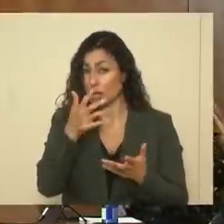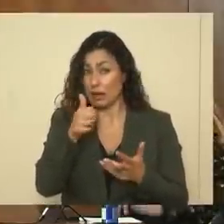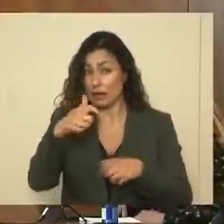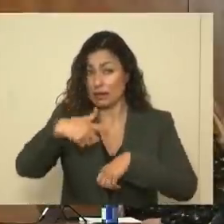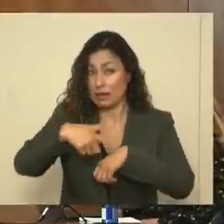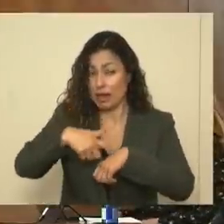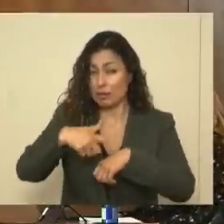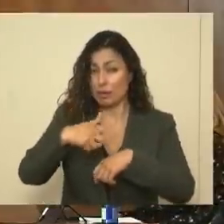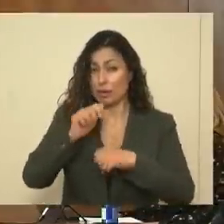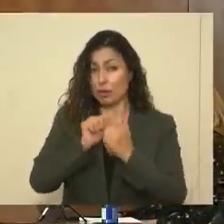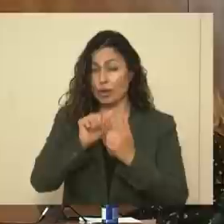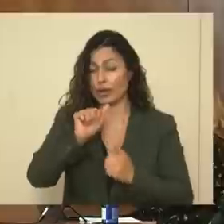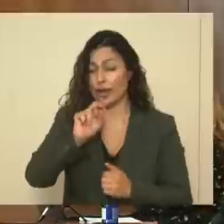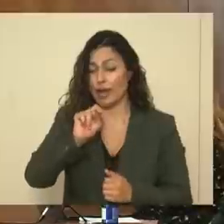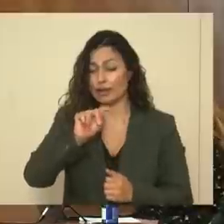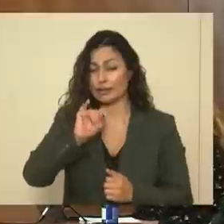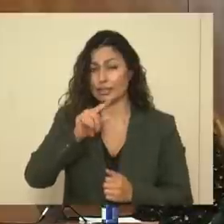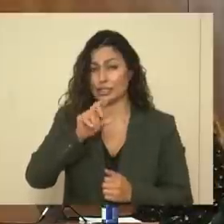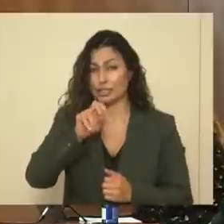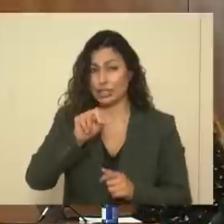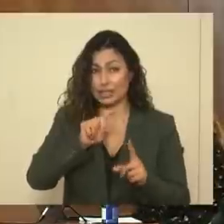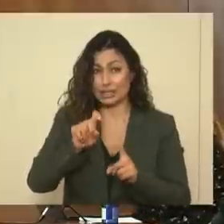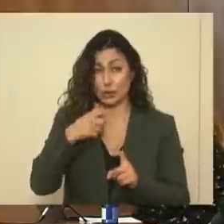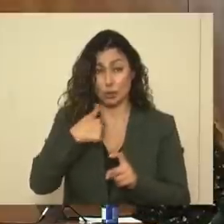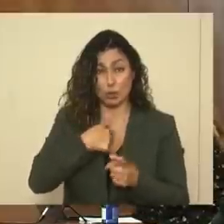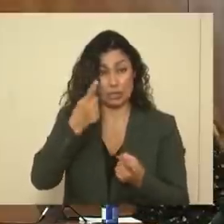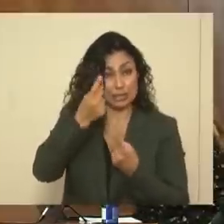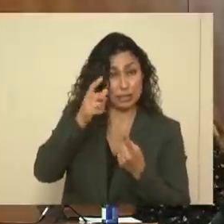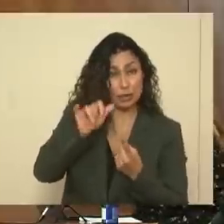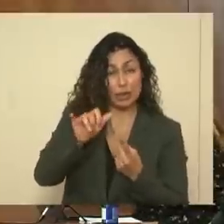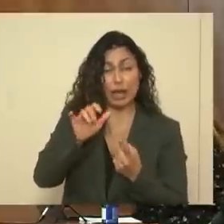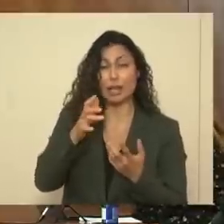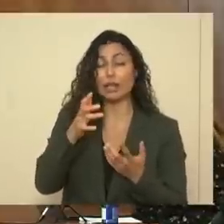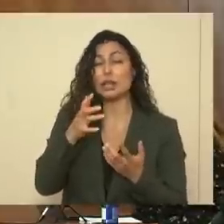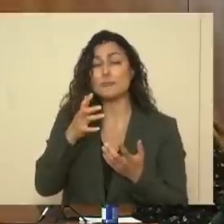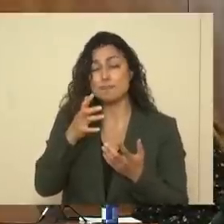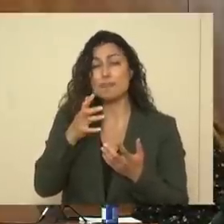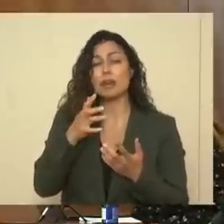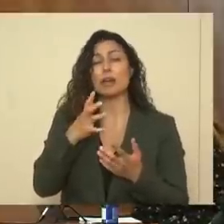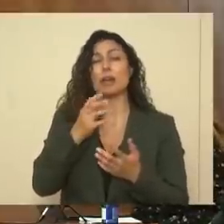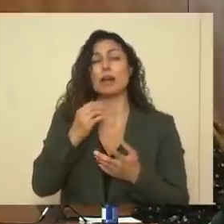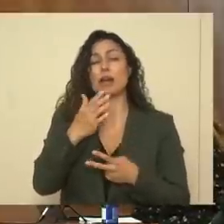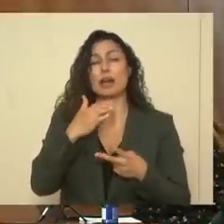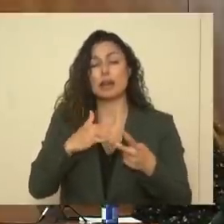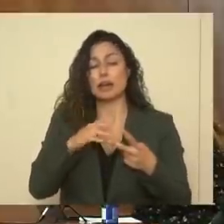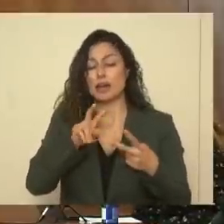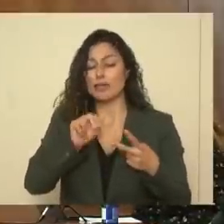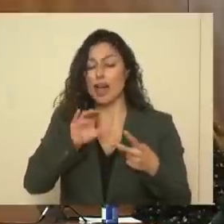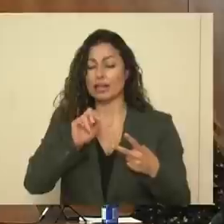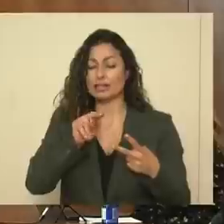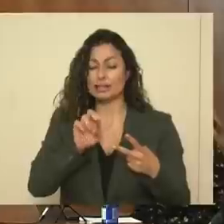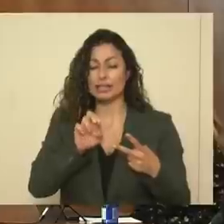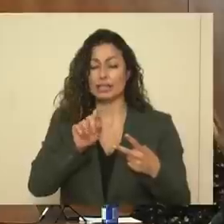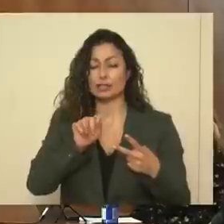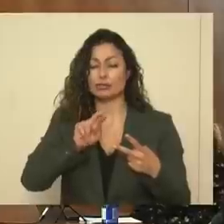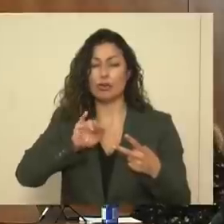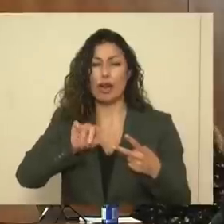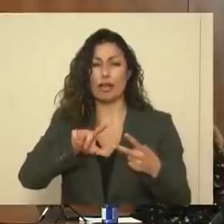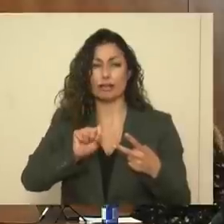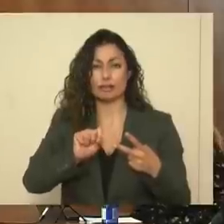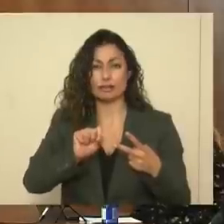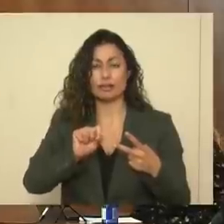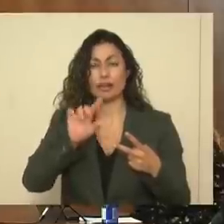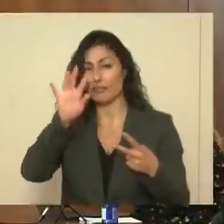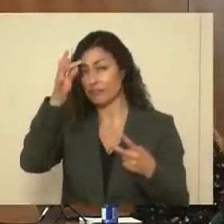point with antigen testing looking into it or at any level there. Vaccine trials, as part of, of course,